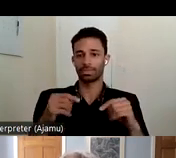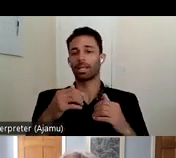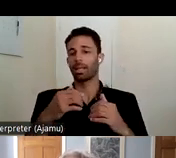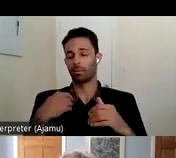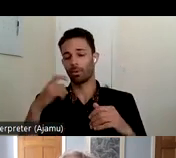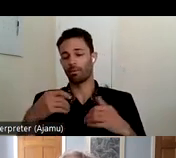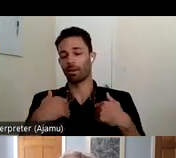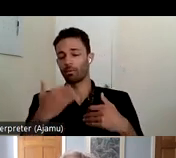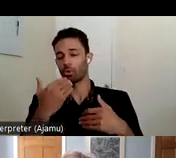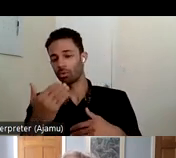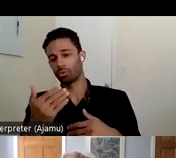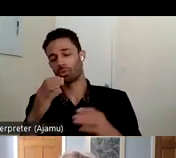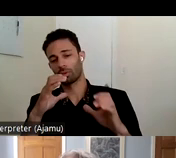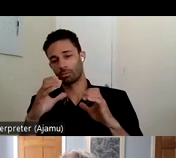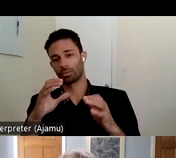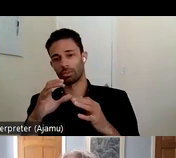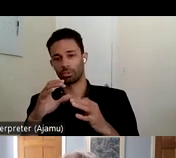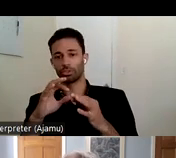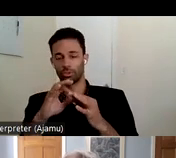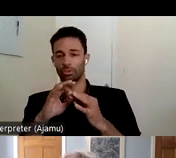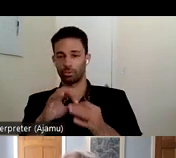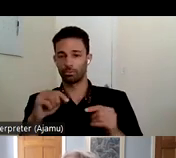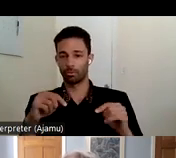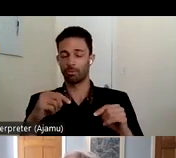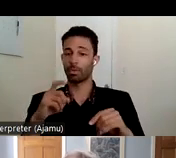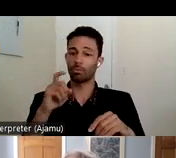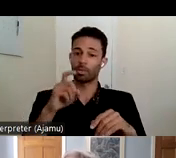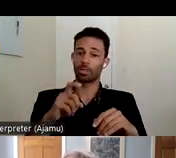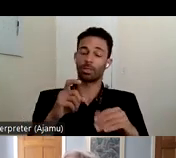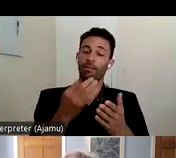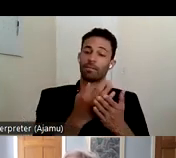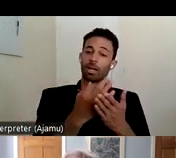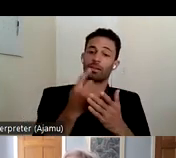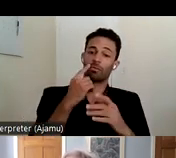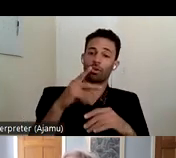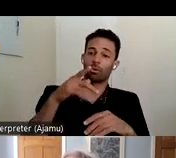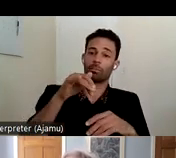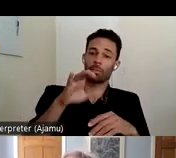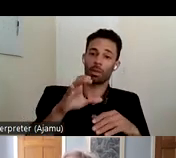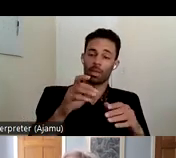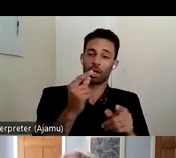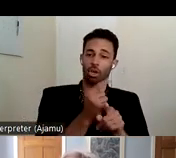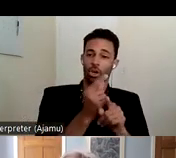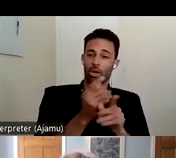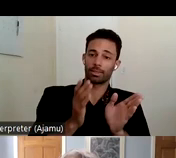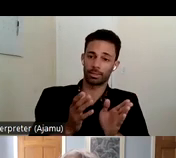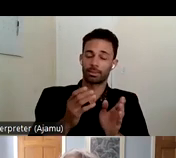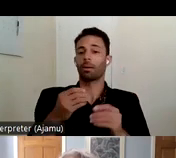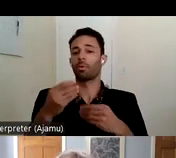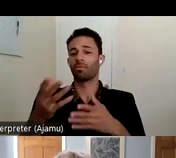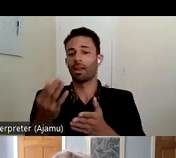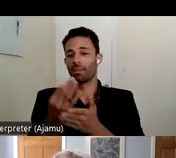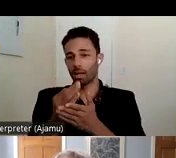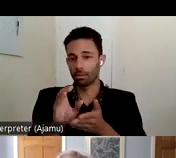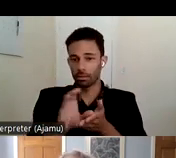we call for public guard for funding for public guardians and providing support to those programs and we